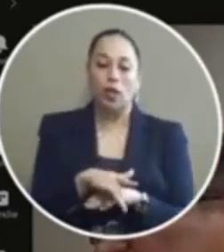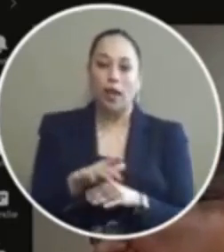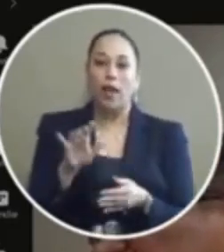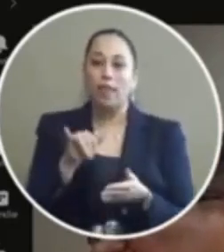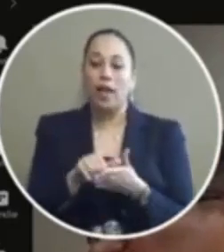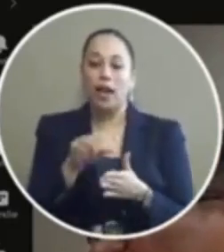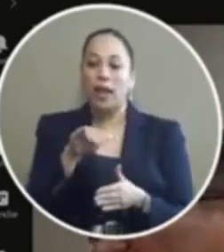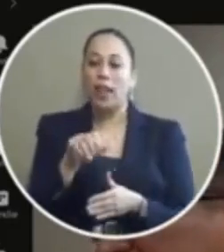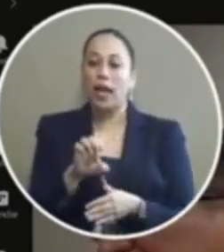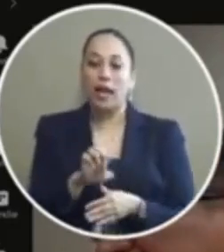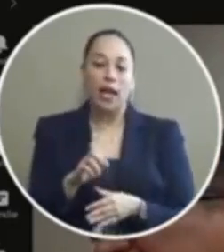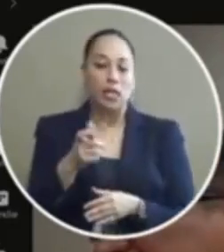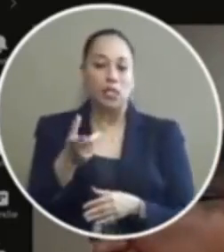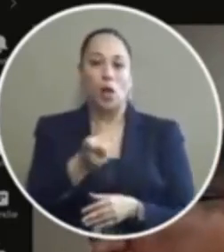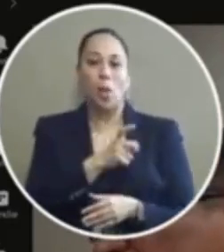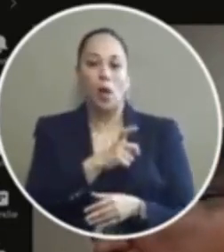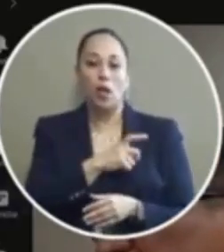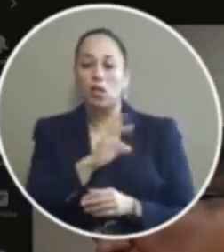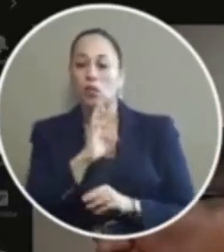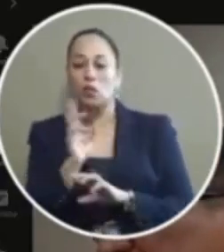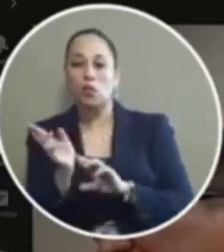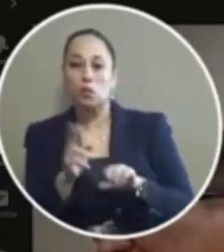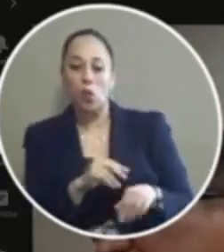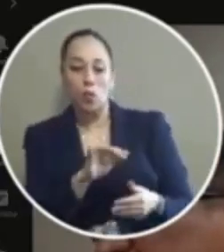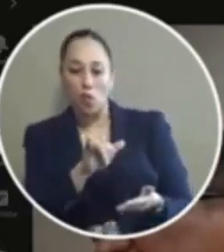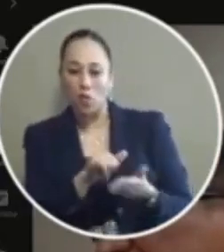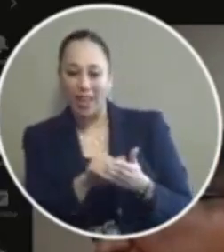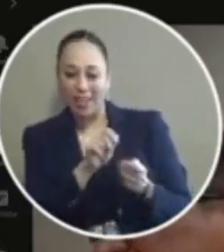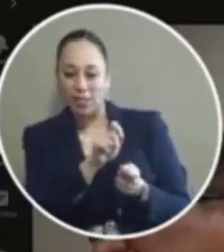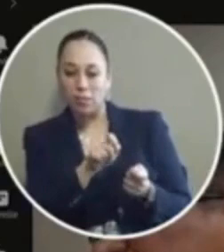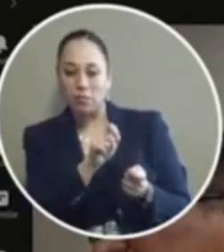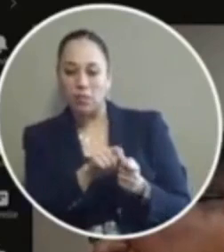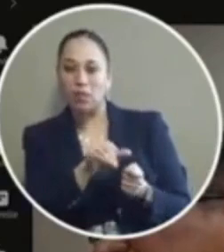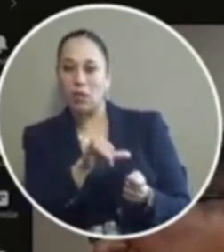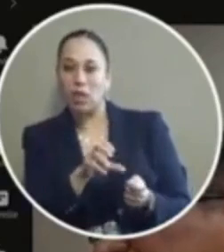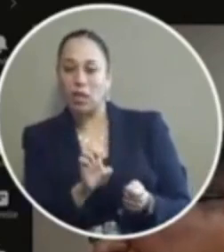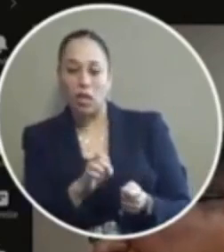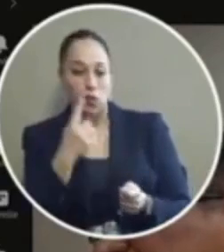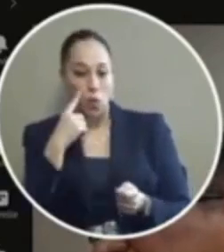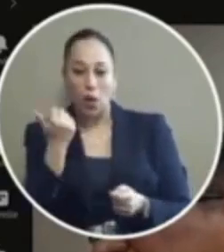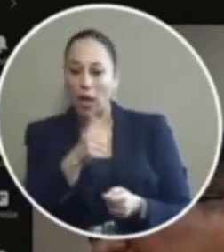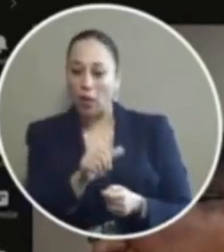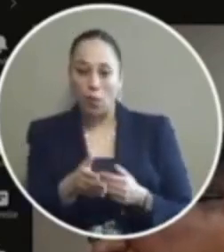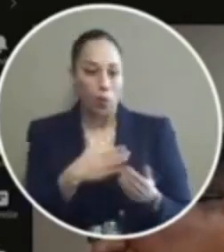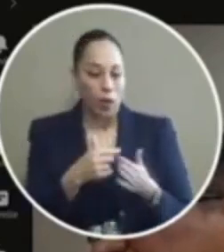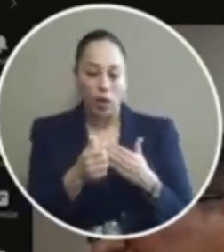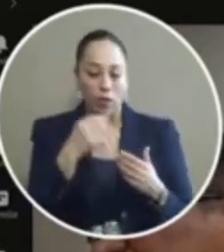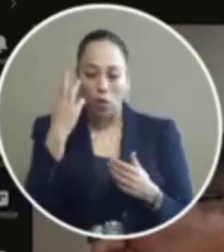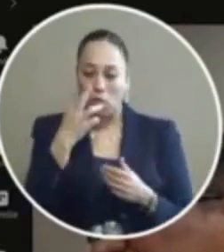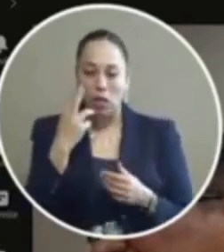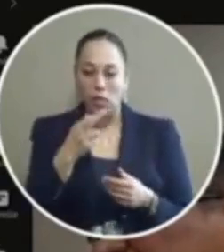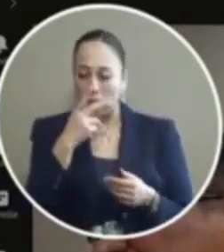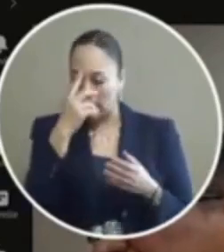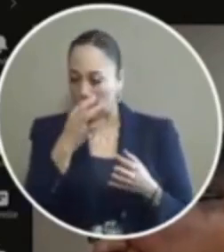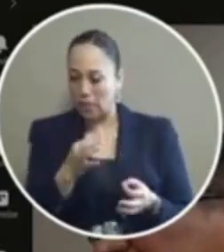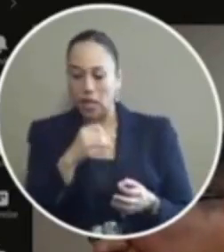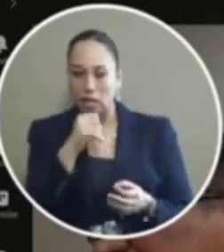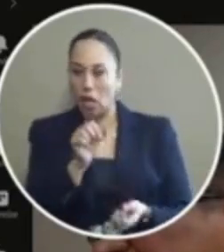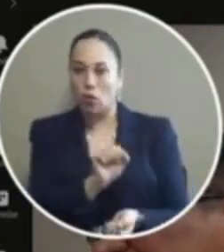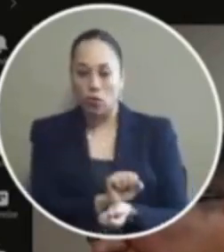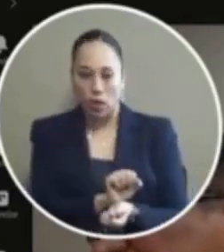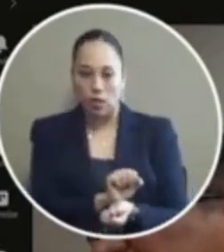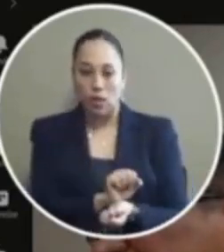are cases where the police respond out to a particular case and then for whatever reason they choose not to make an arrest